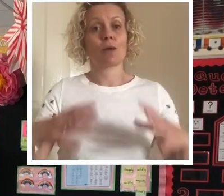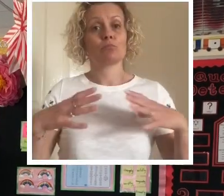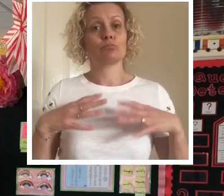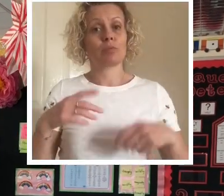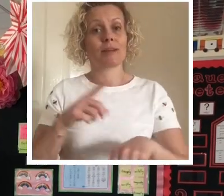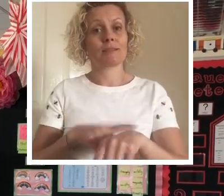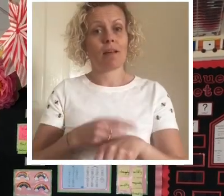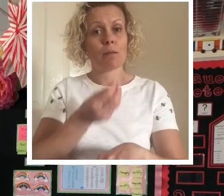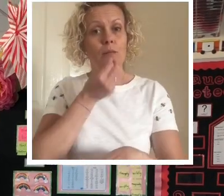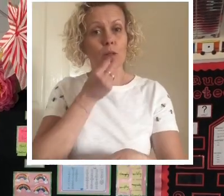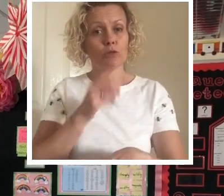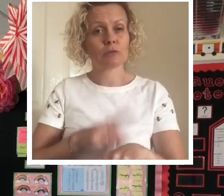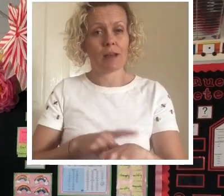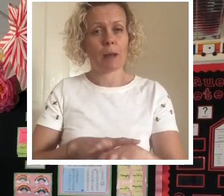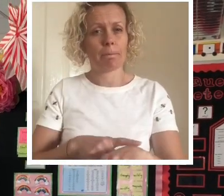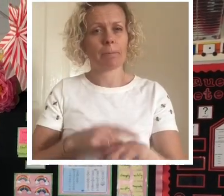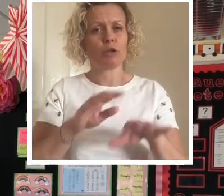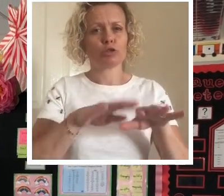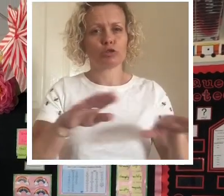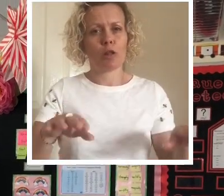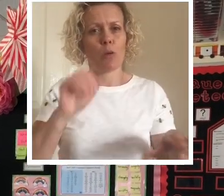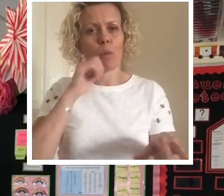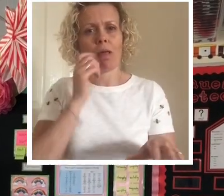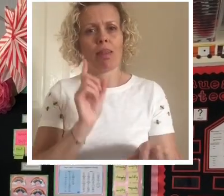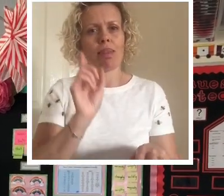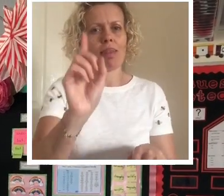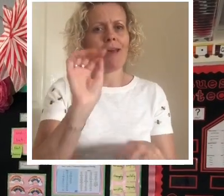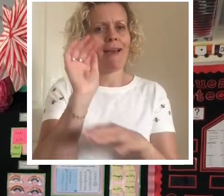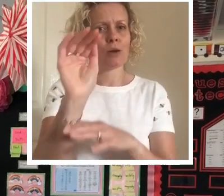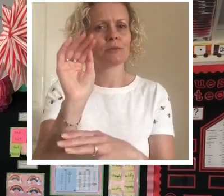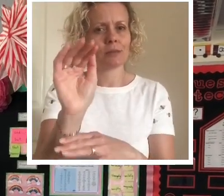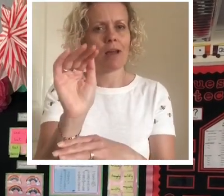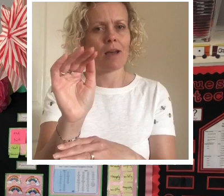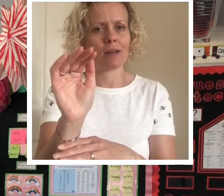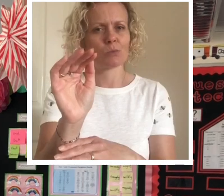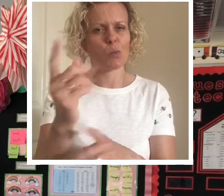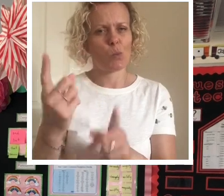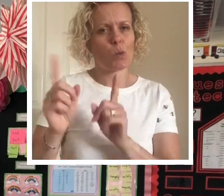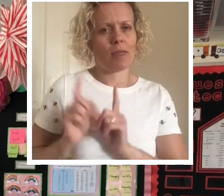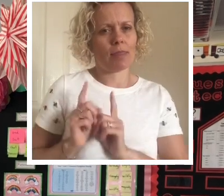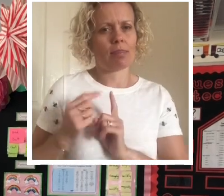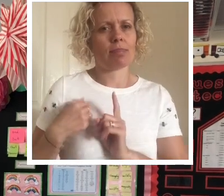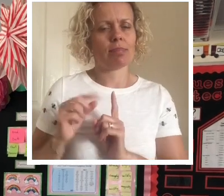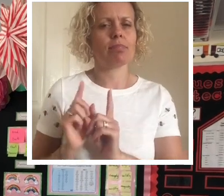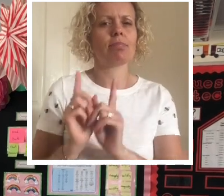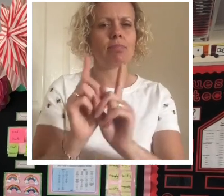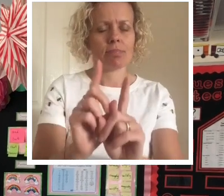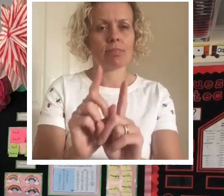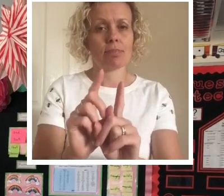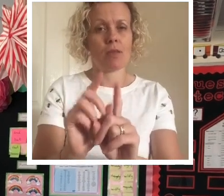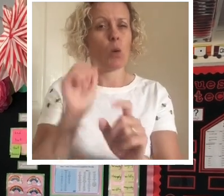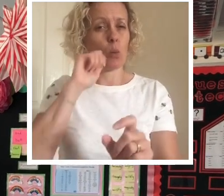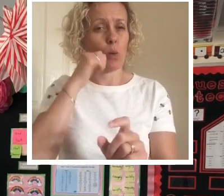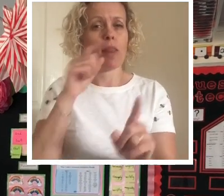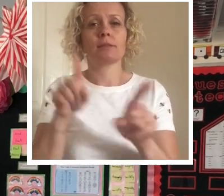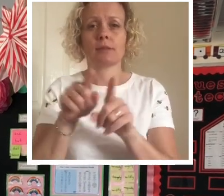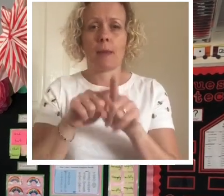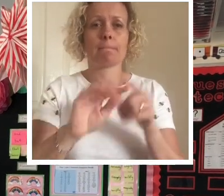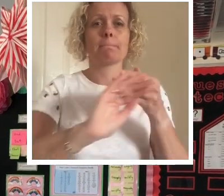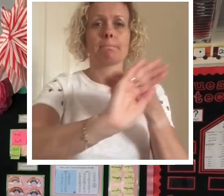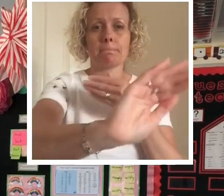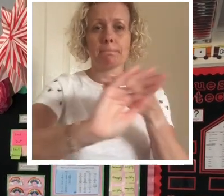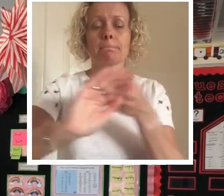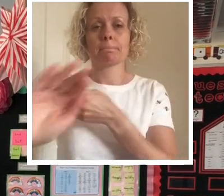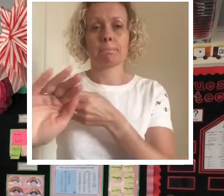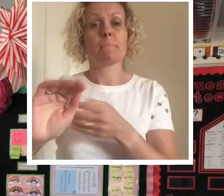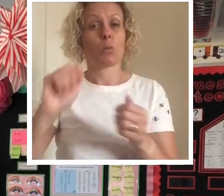At break time and lunch time the children will be coming out onto the yard with me and we'll be observing social distance. We'll